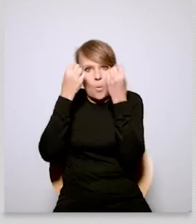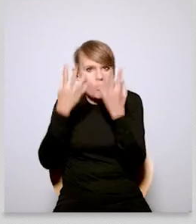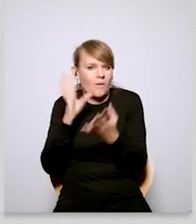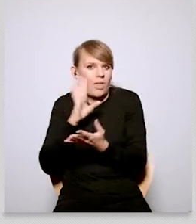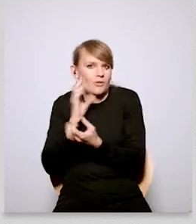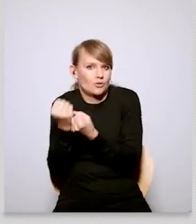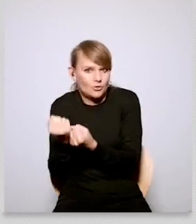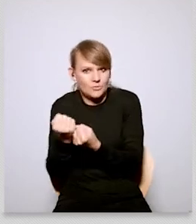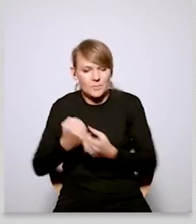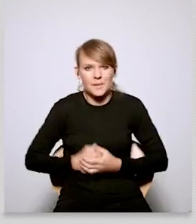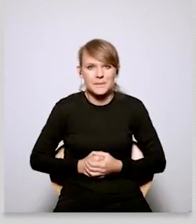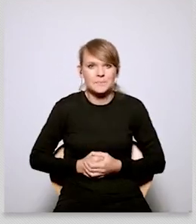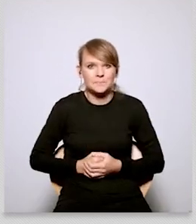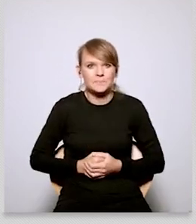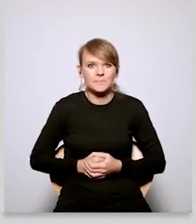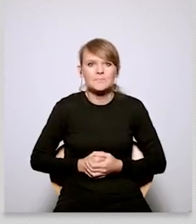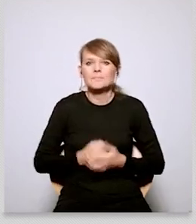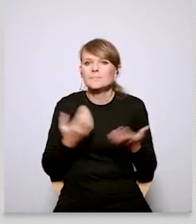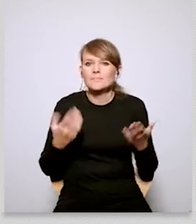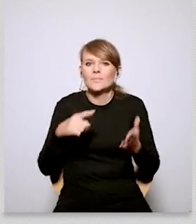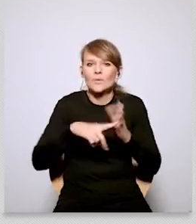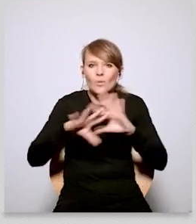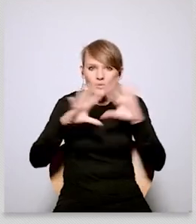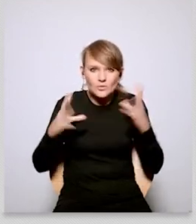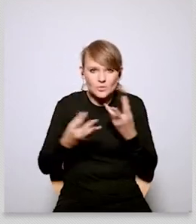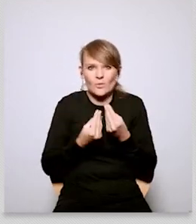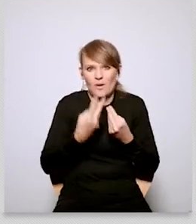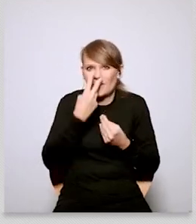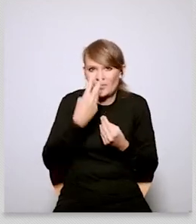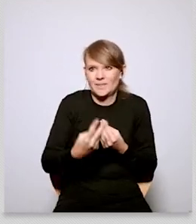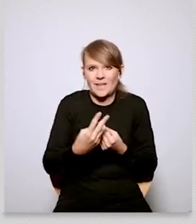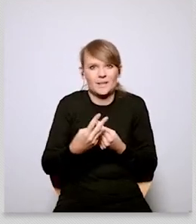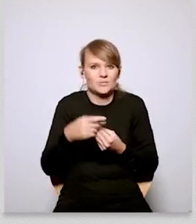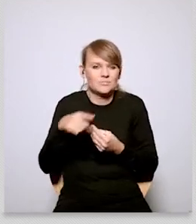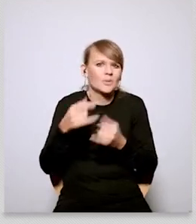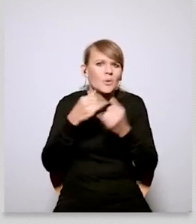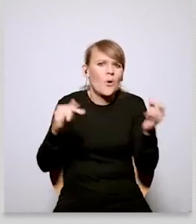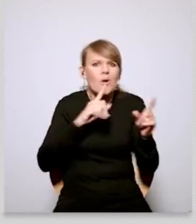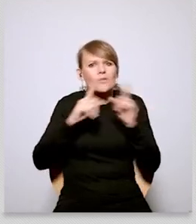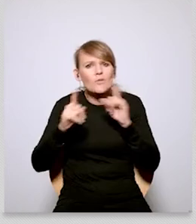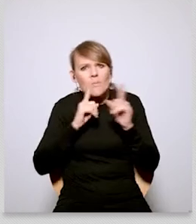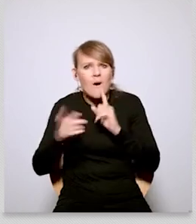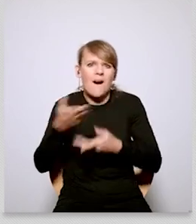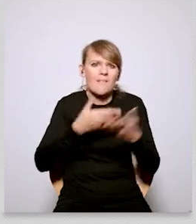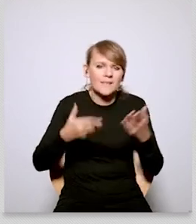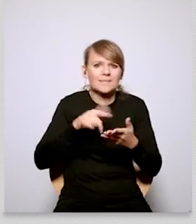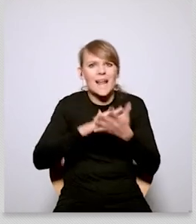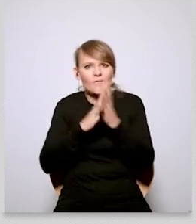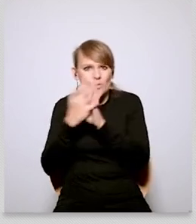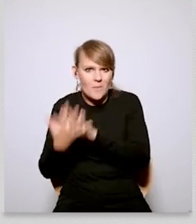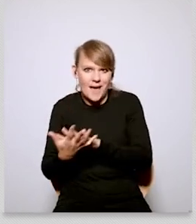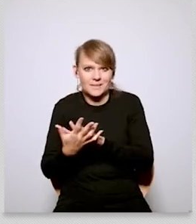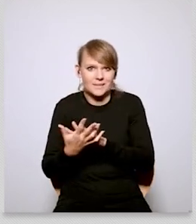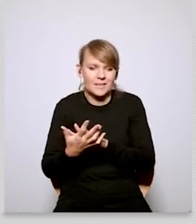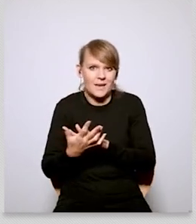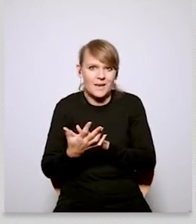around them changing significantly they are afraid of what they do not know so and actually it is the